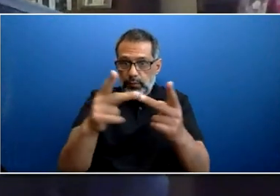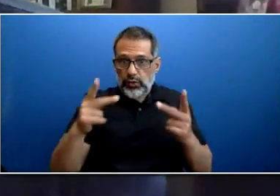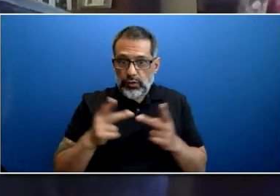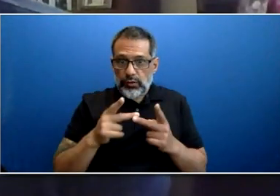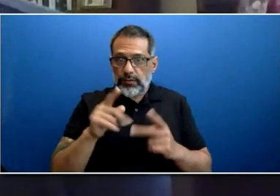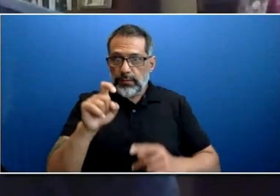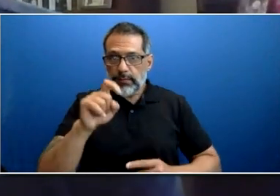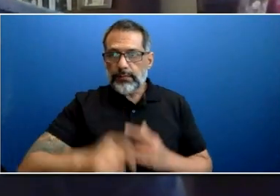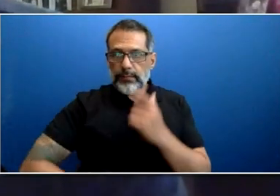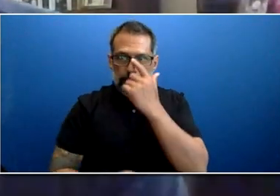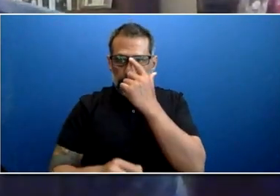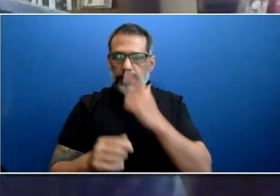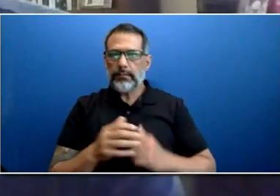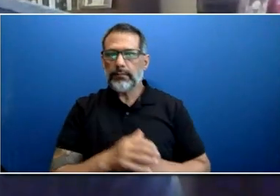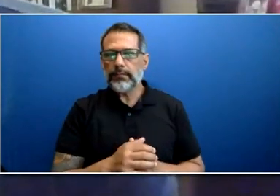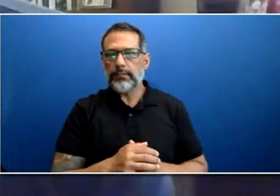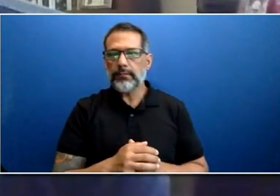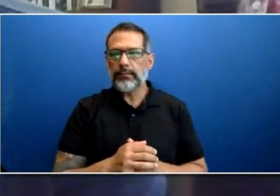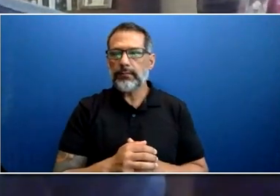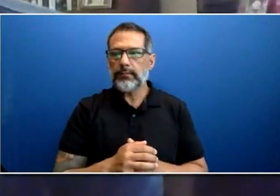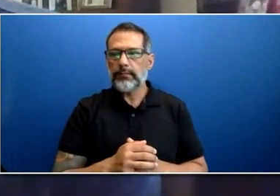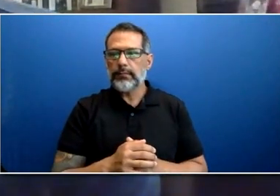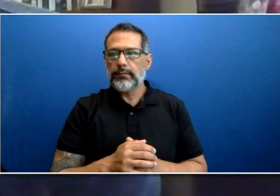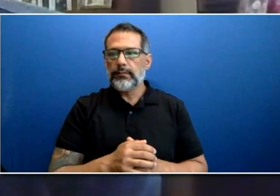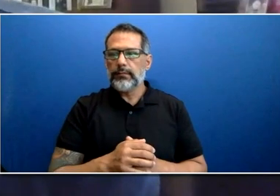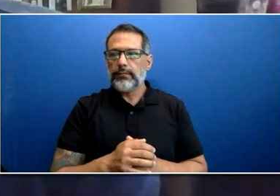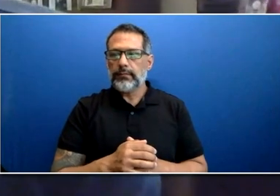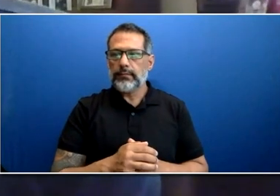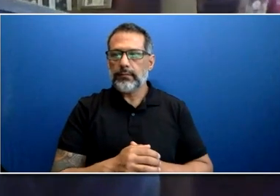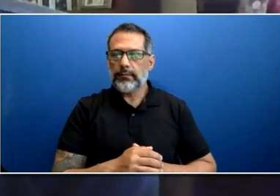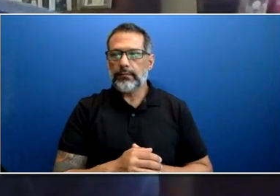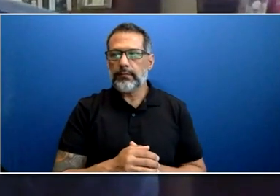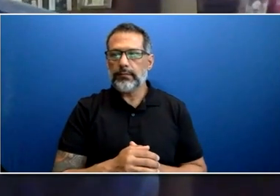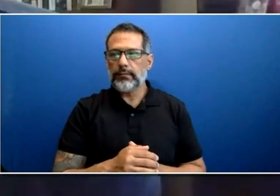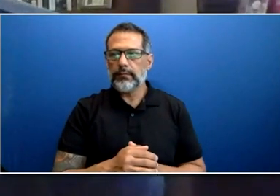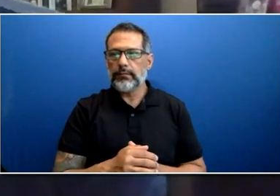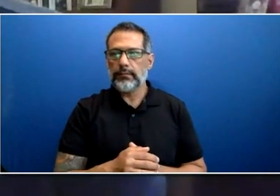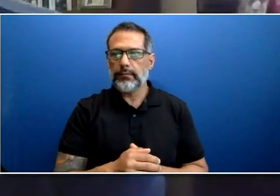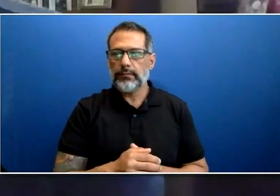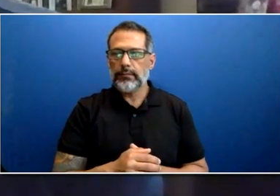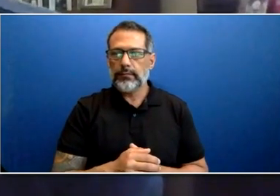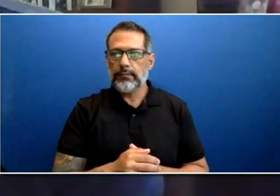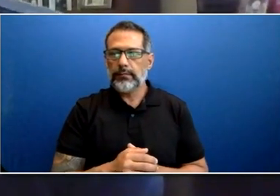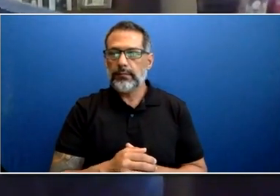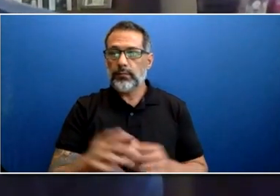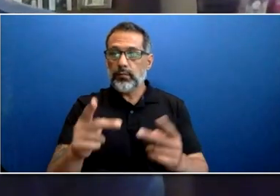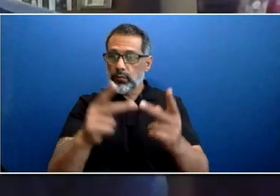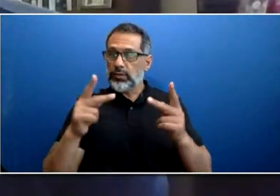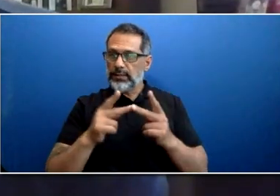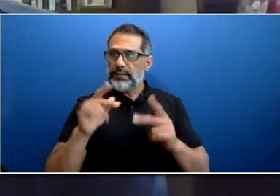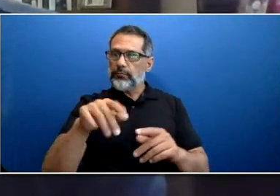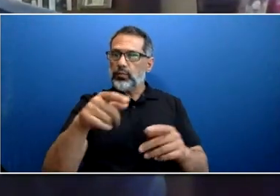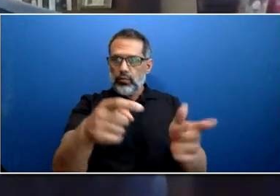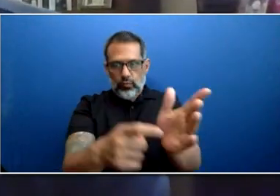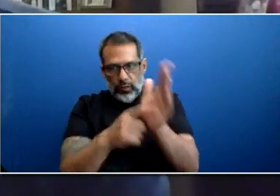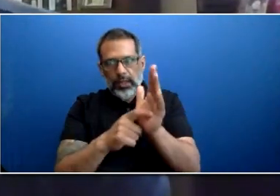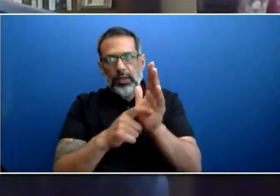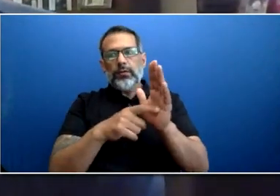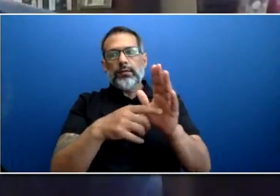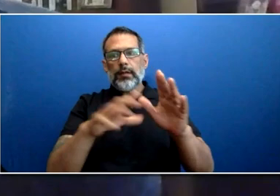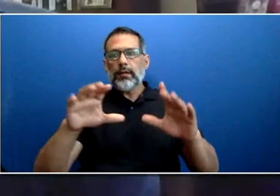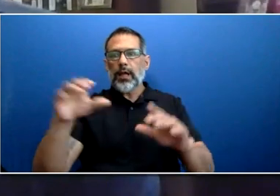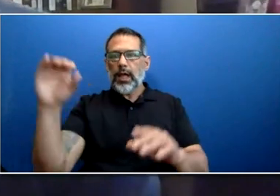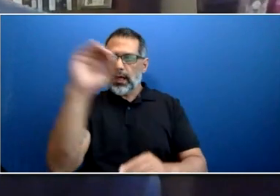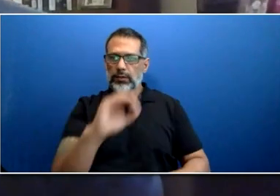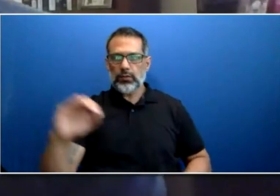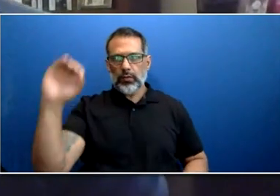Yeah, sure. It's quite simply, different positions will require an Ontario Class G license or a certification and or designation. So, it depends on the